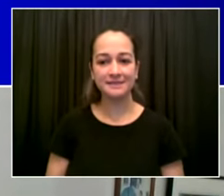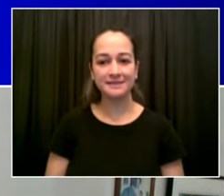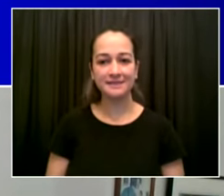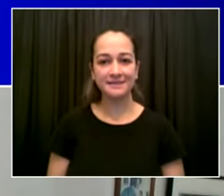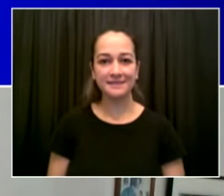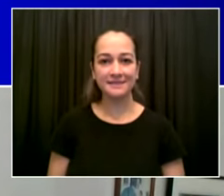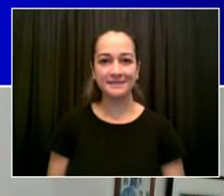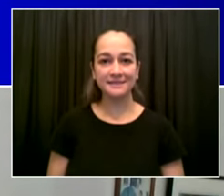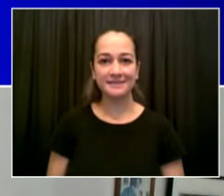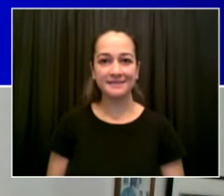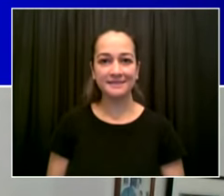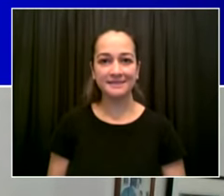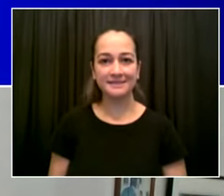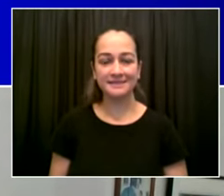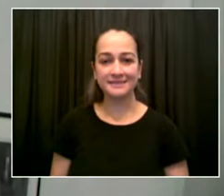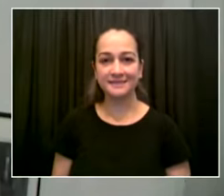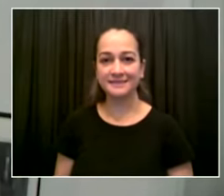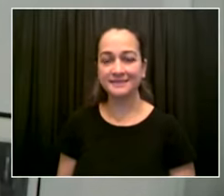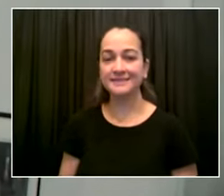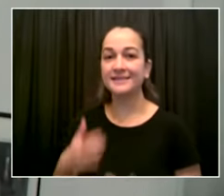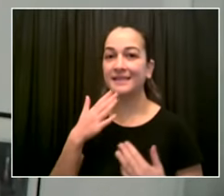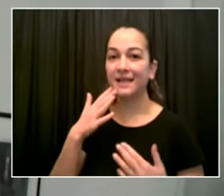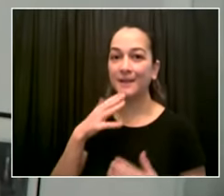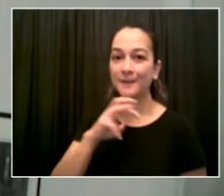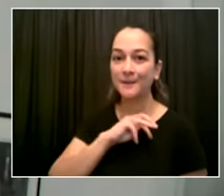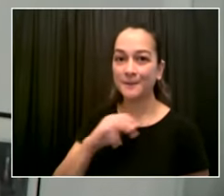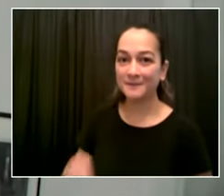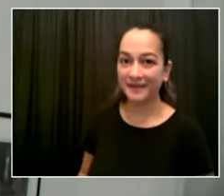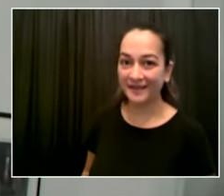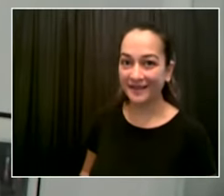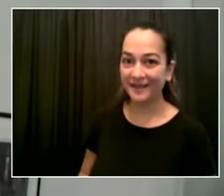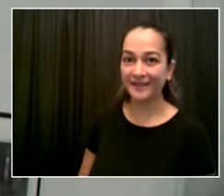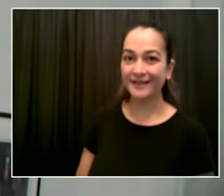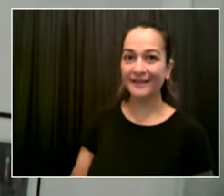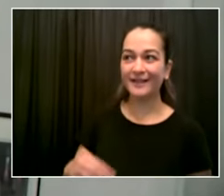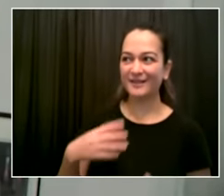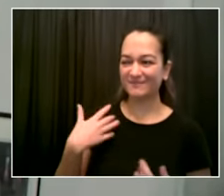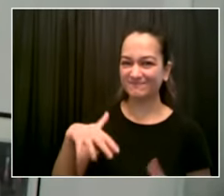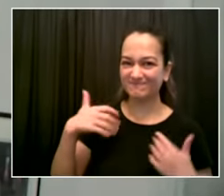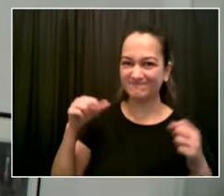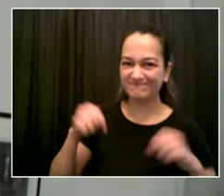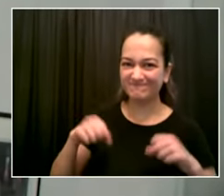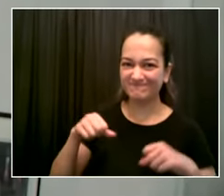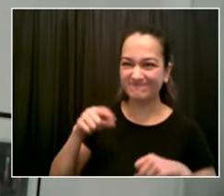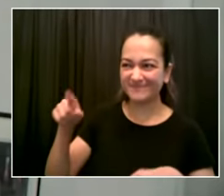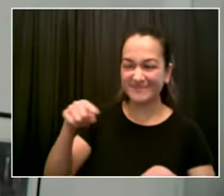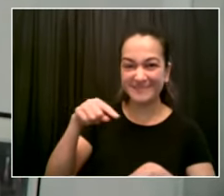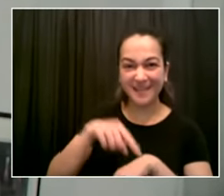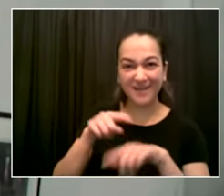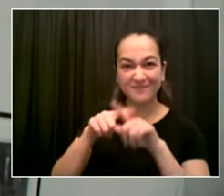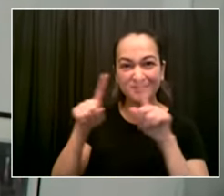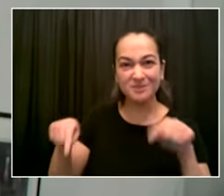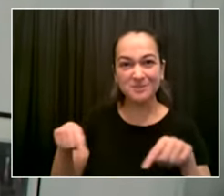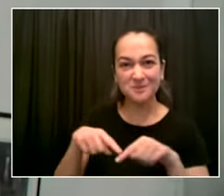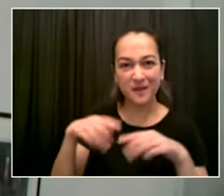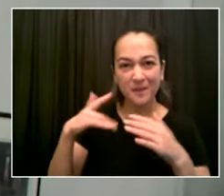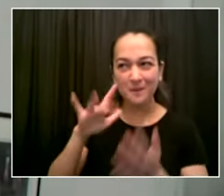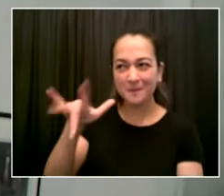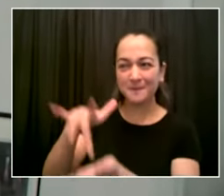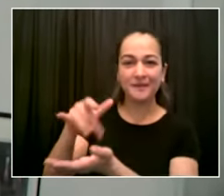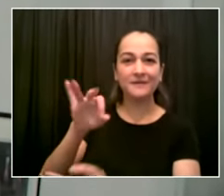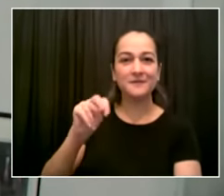your commitment to time square and to midtown and and also to your team especially to wanna cameron from sapo and dan gross